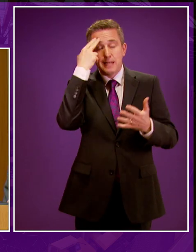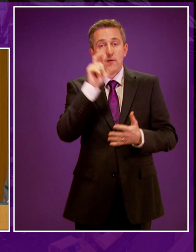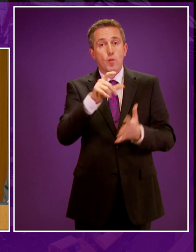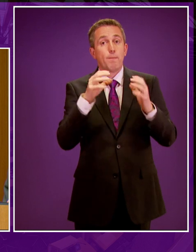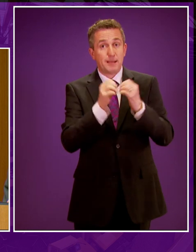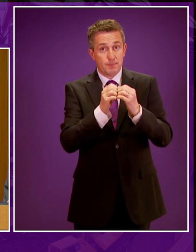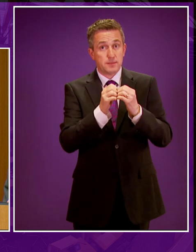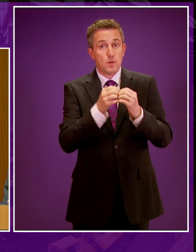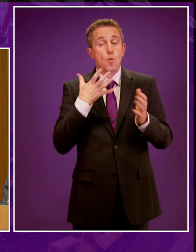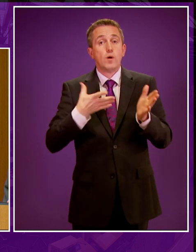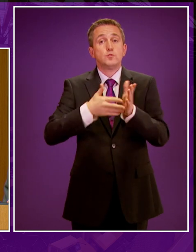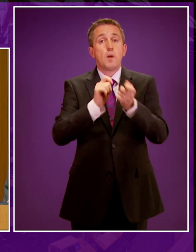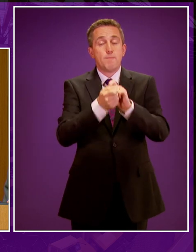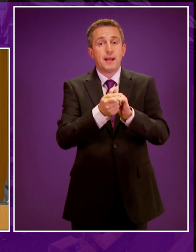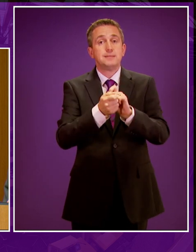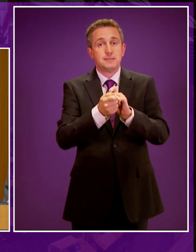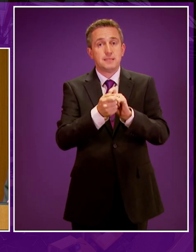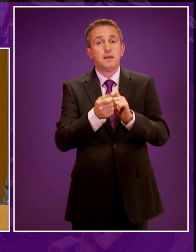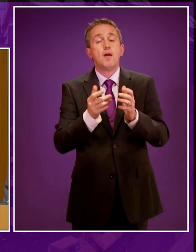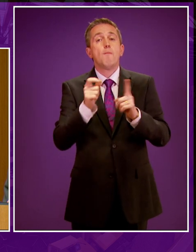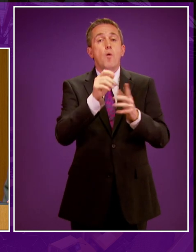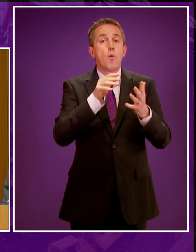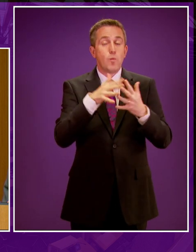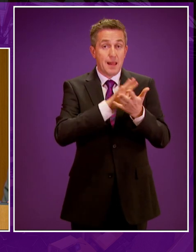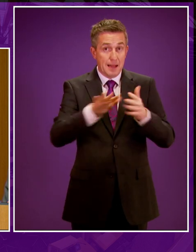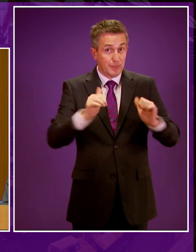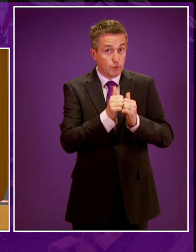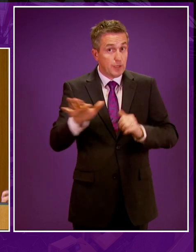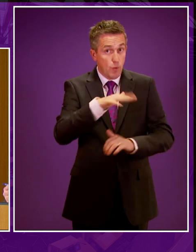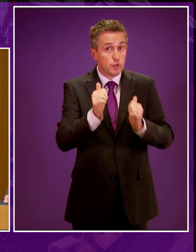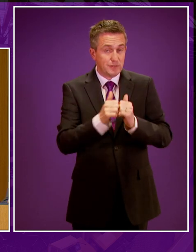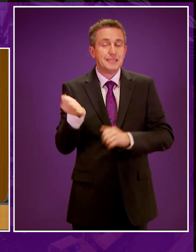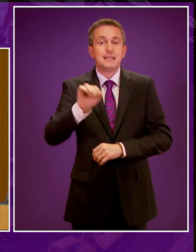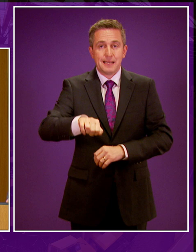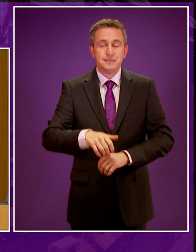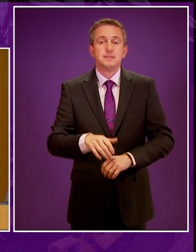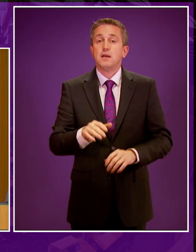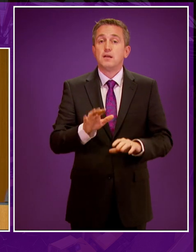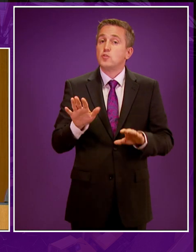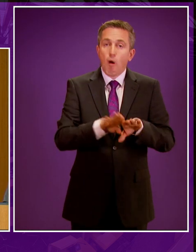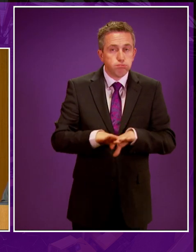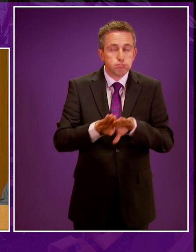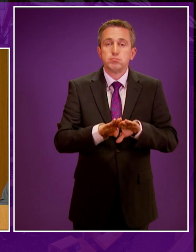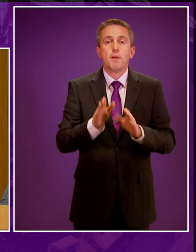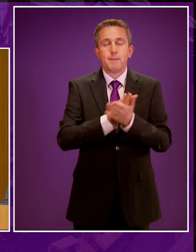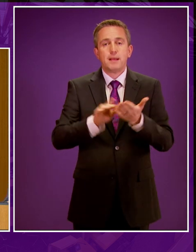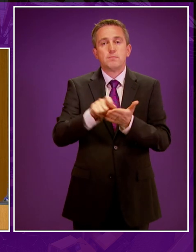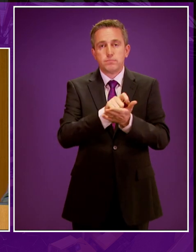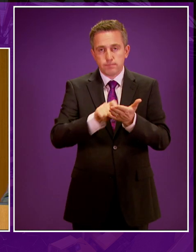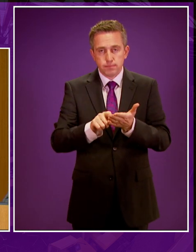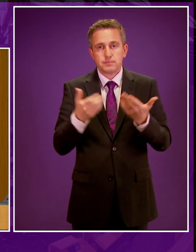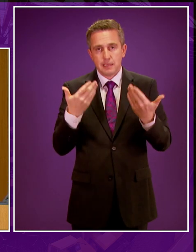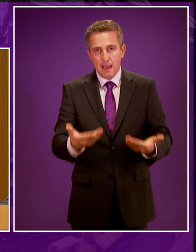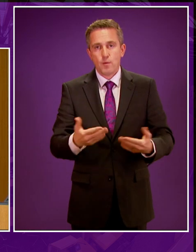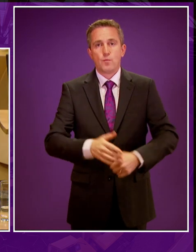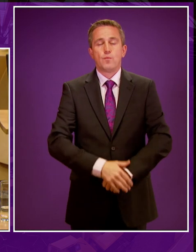Beamish, which seeks to amend the motion in the name of Paul Wheelhouse be agreed. Are we all agreed? We are not agreed. We will have a division. Members may